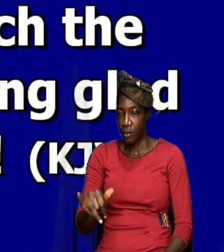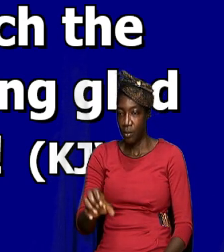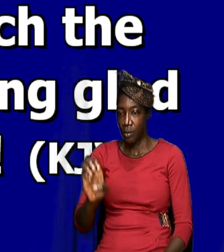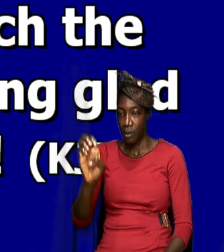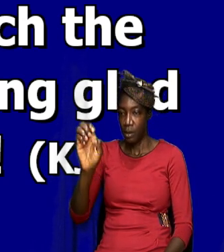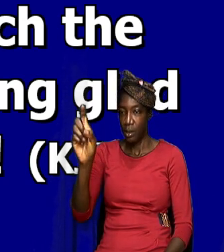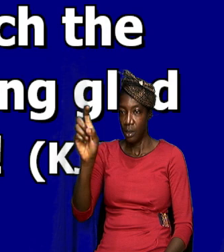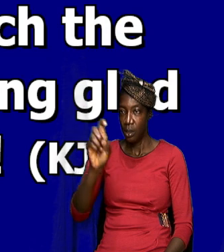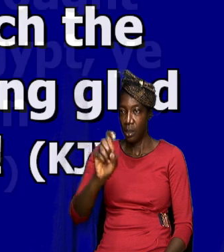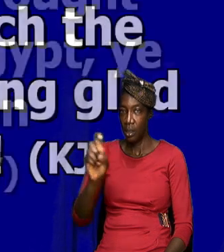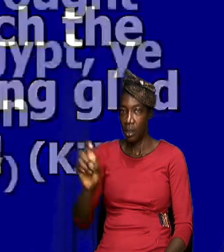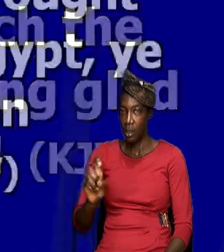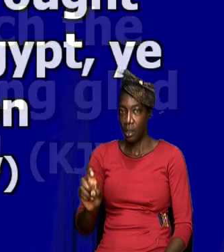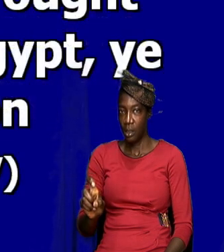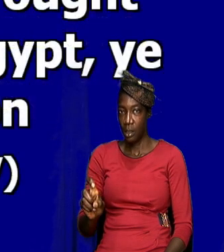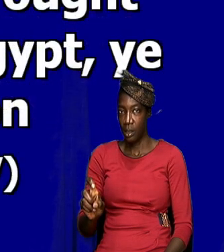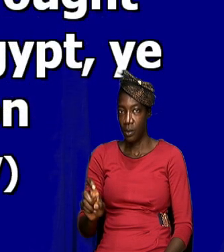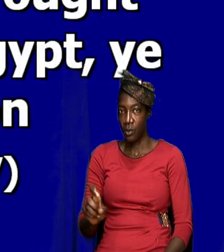Exodus.